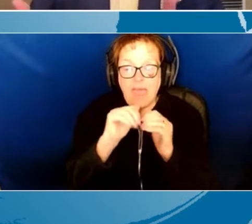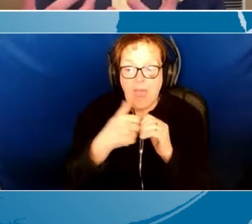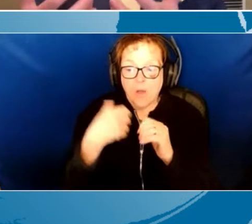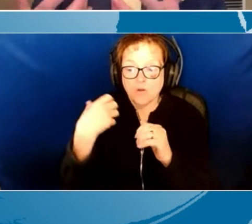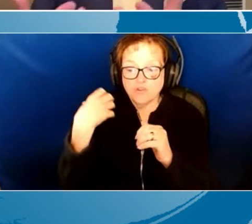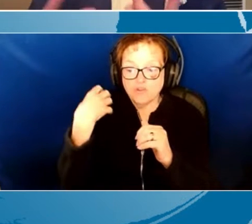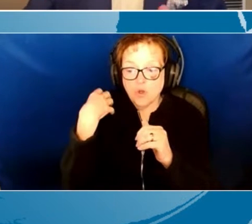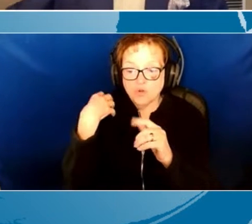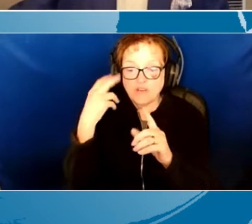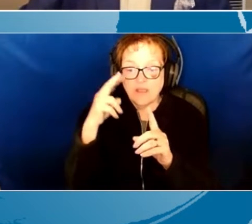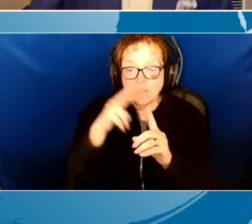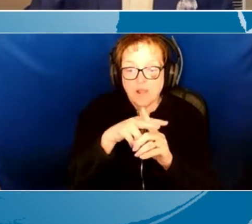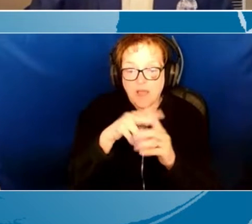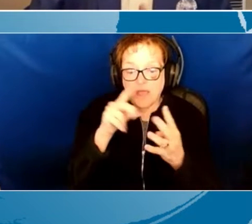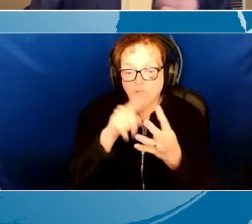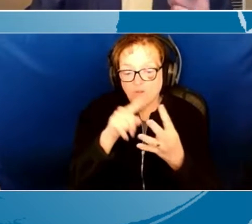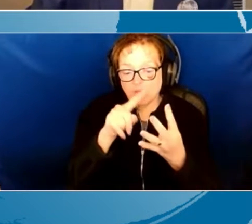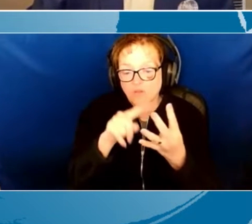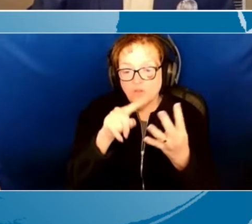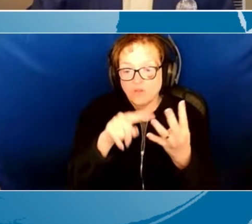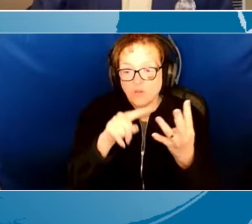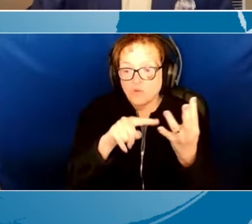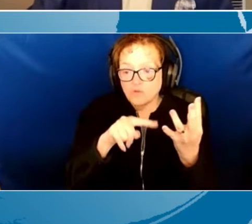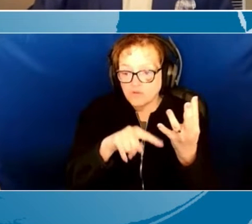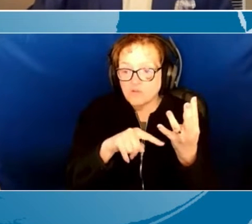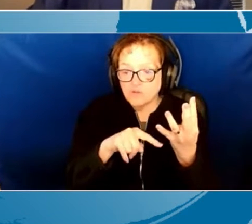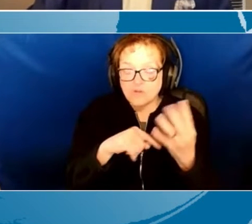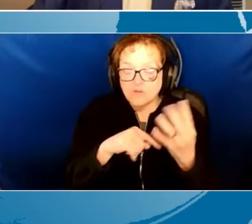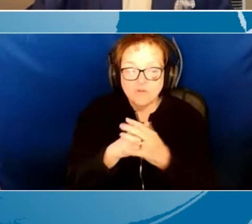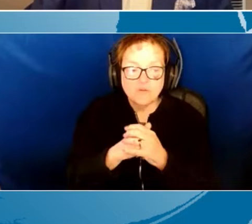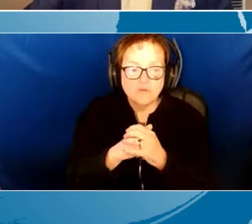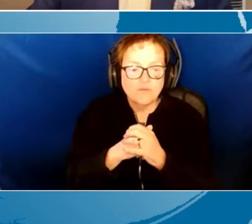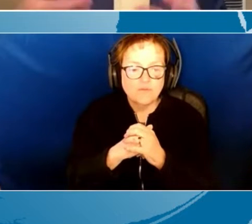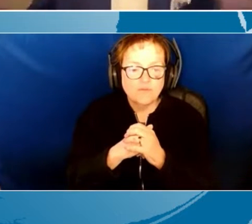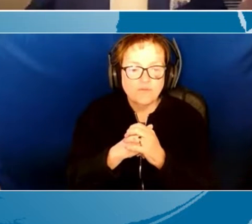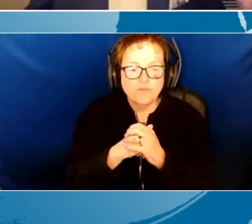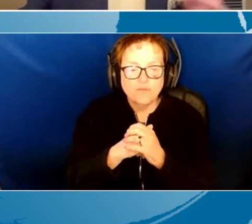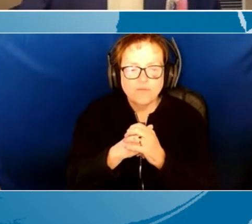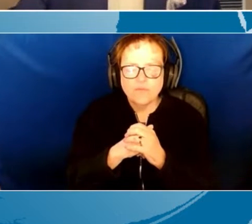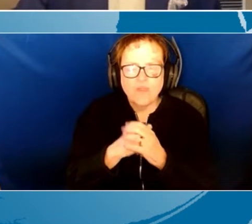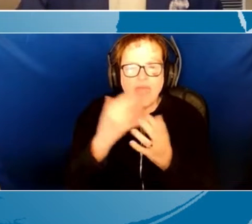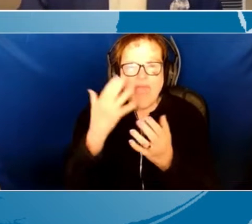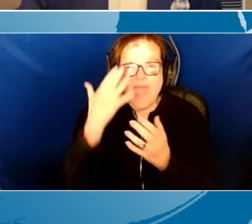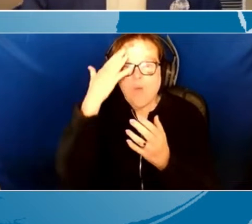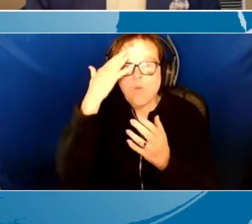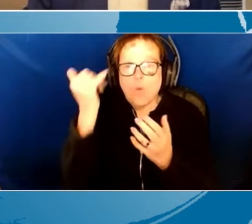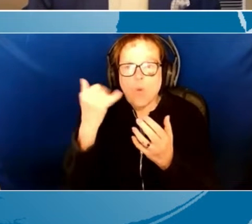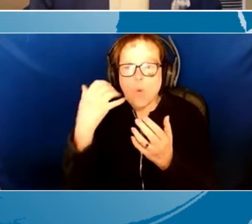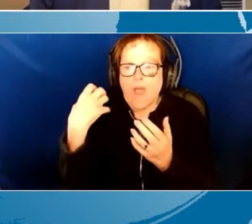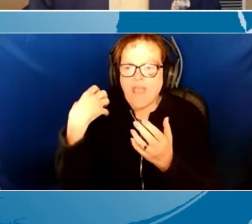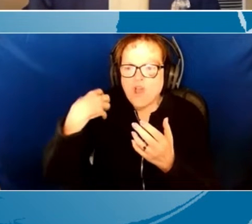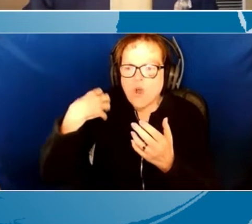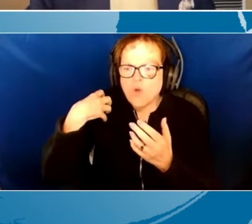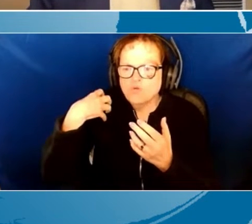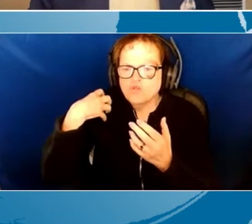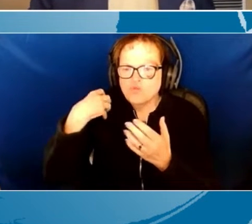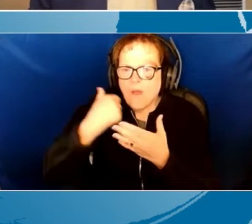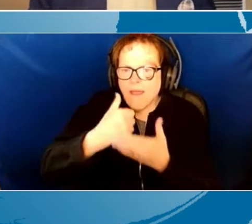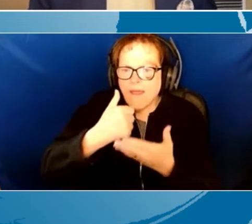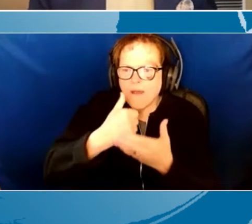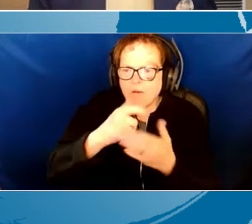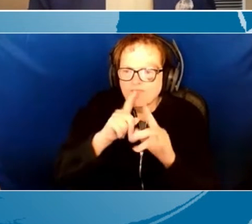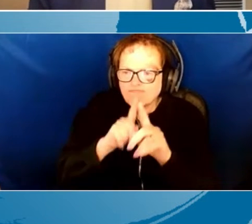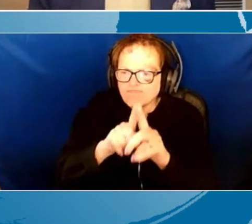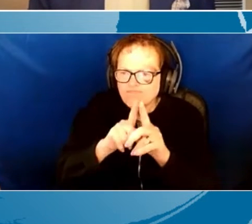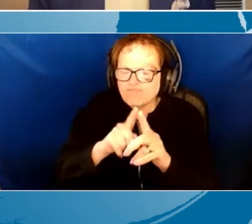apply to these key tenants or these approaches? And why even should we, why should we be using coaching?